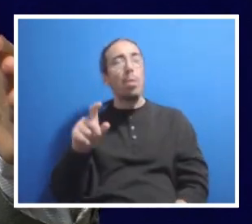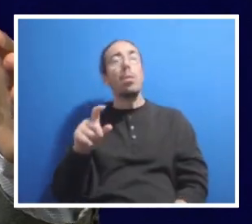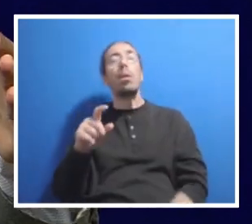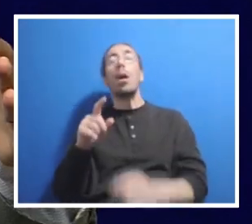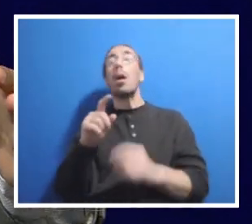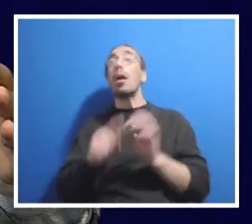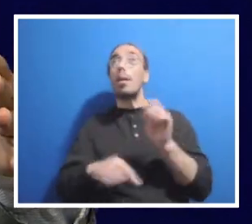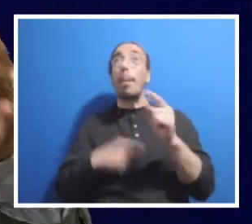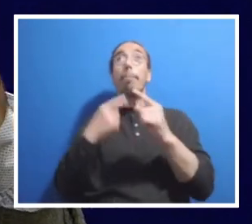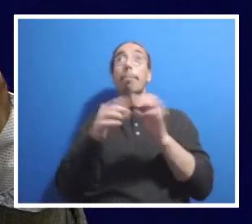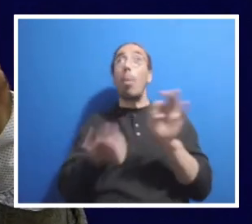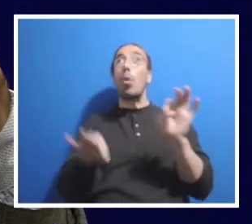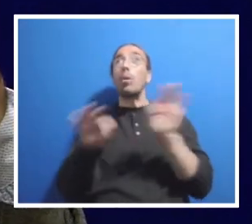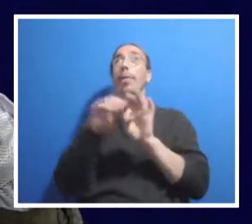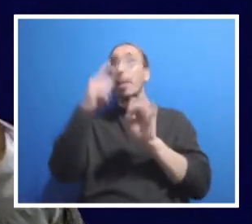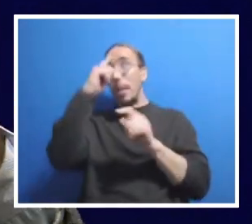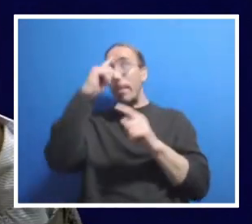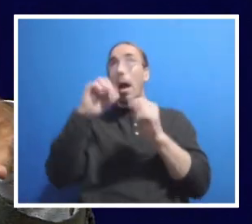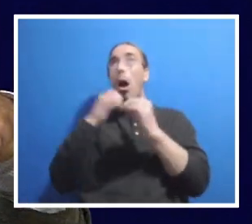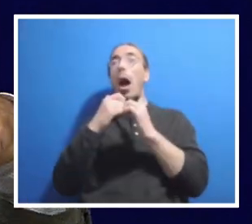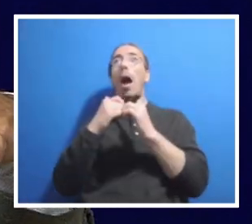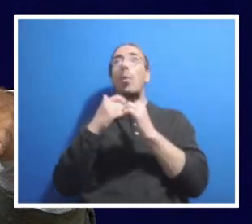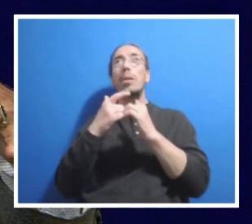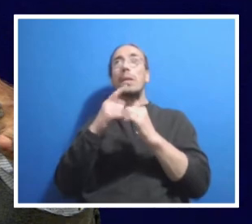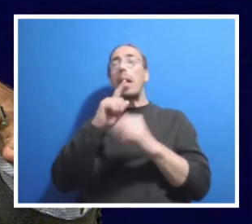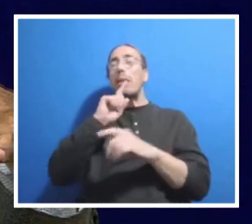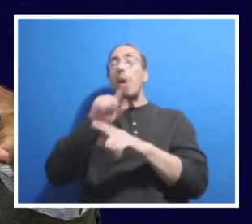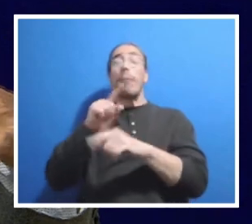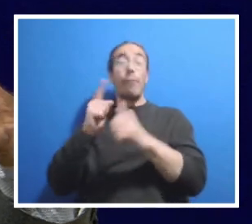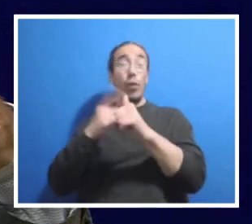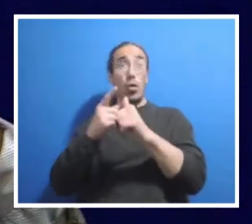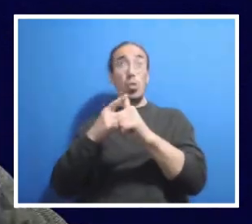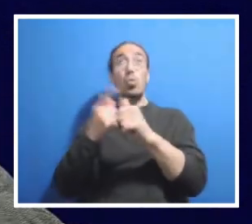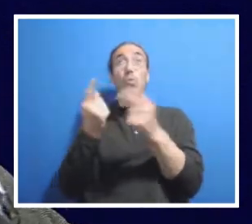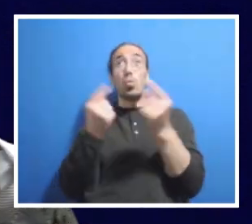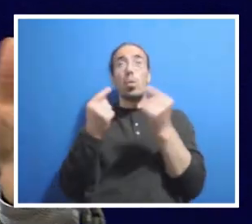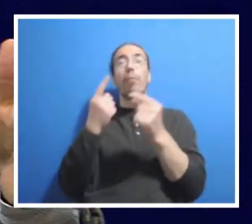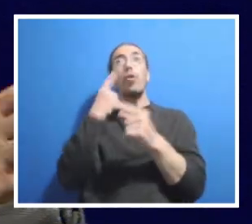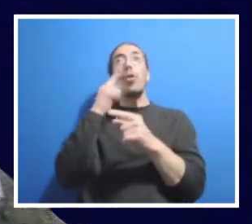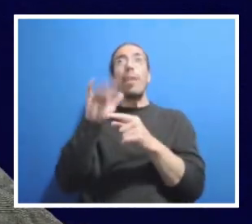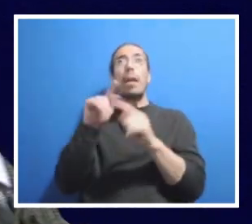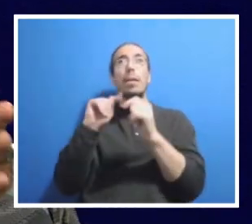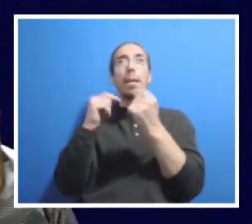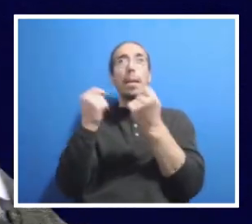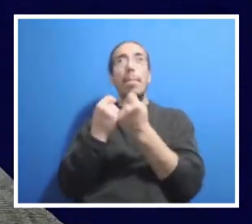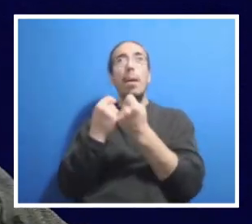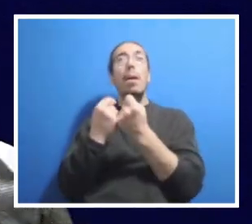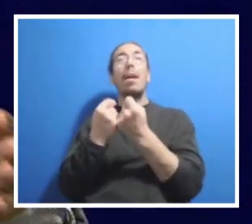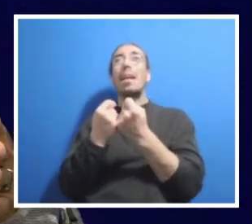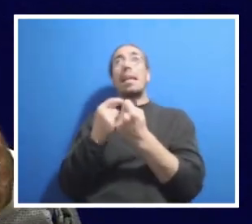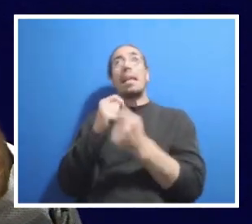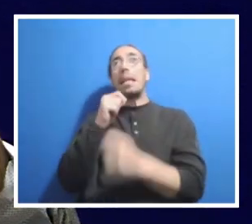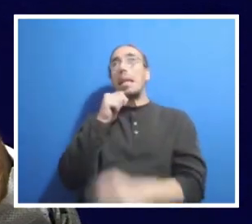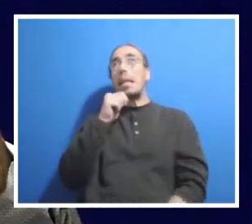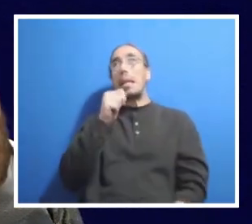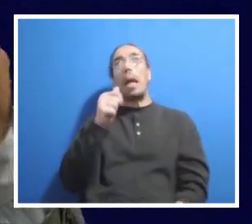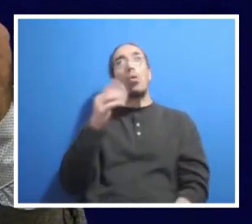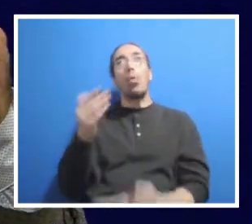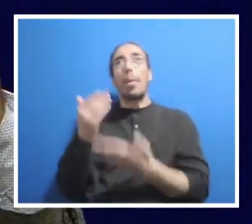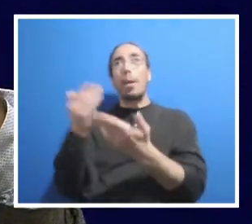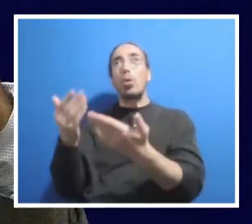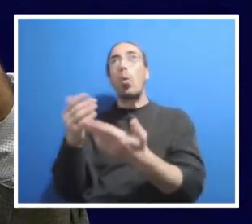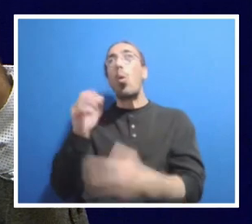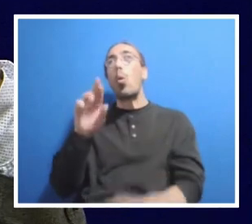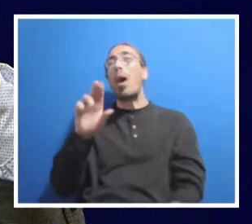that we also should stress here is that the first thing that we did in that team wasn't a NACUBO recommendation or an EAB article